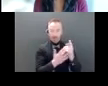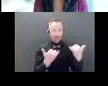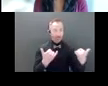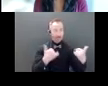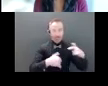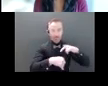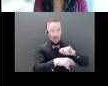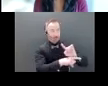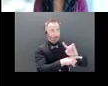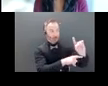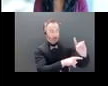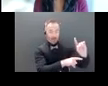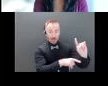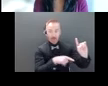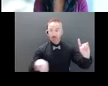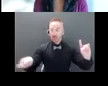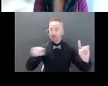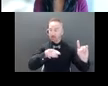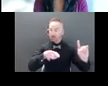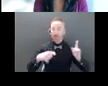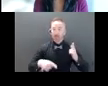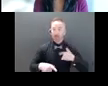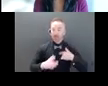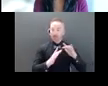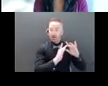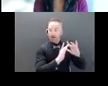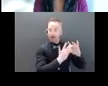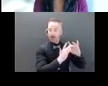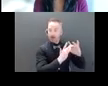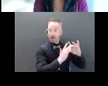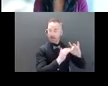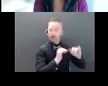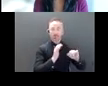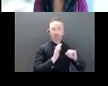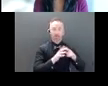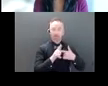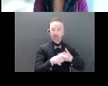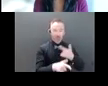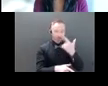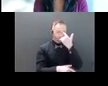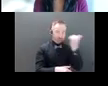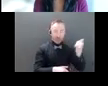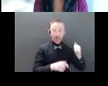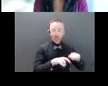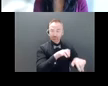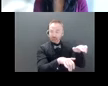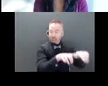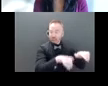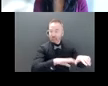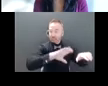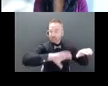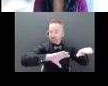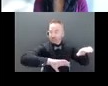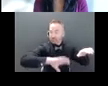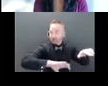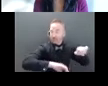For those of you that are online with us, please feel free to enter in the chat box, who you are, where you're from. It's always nice